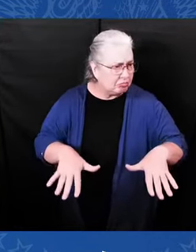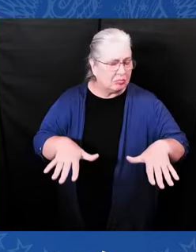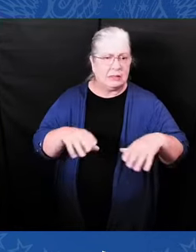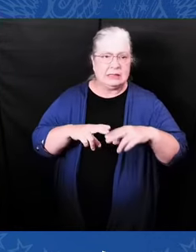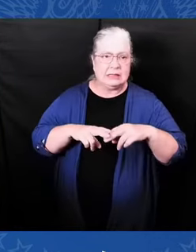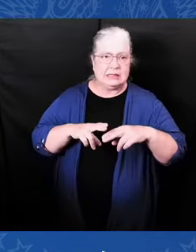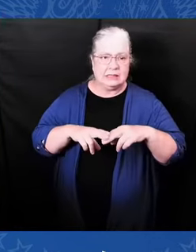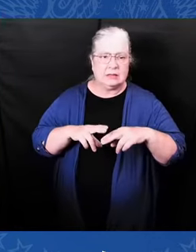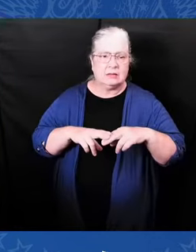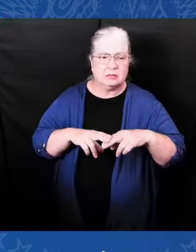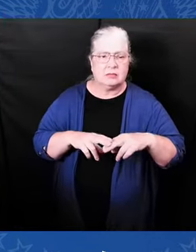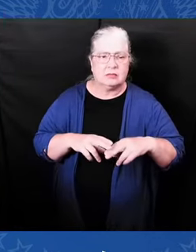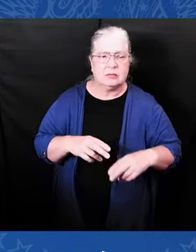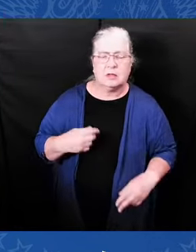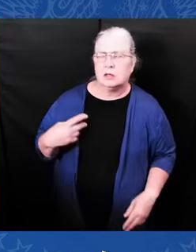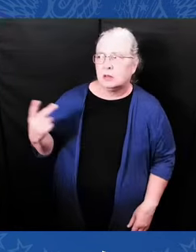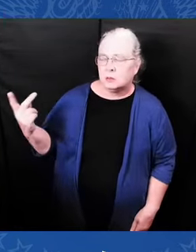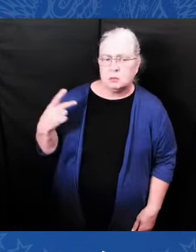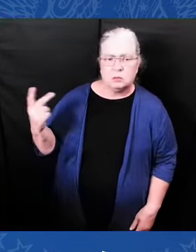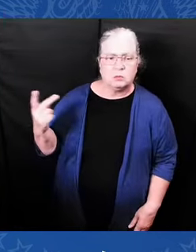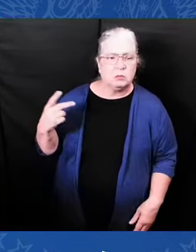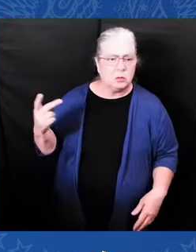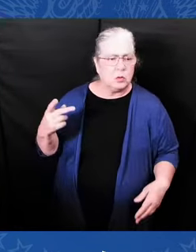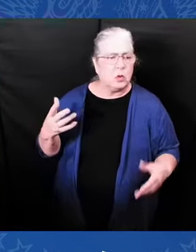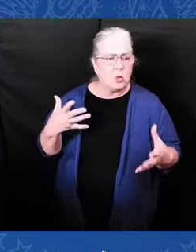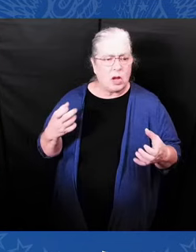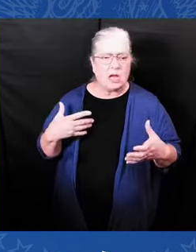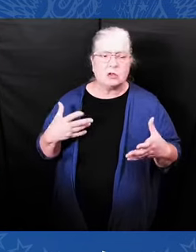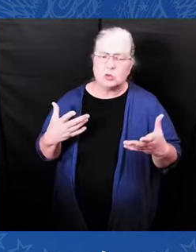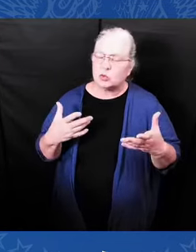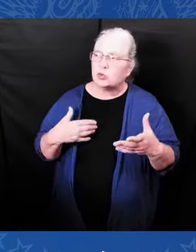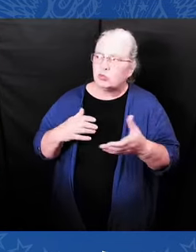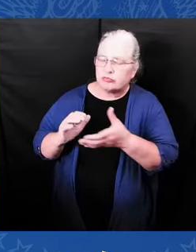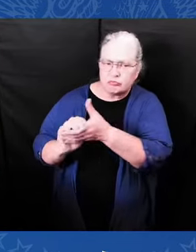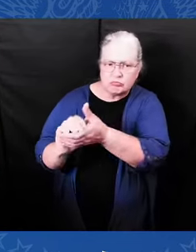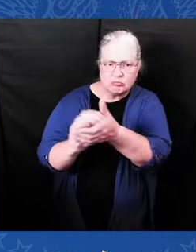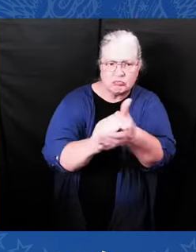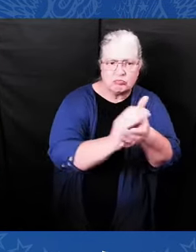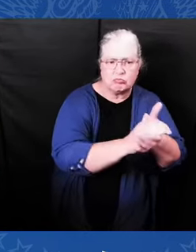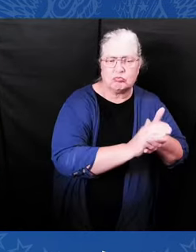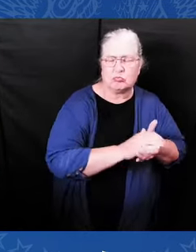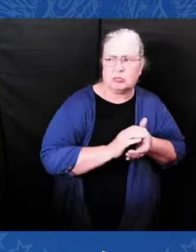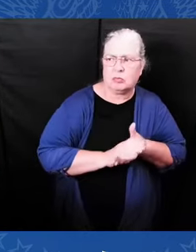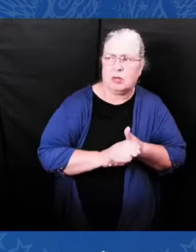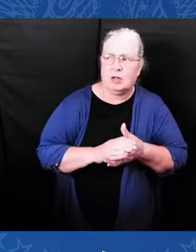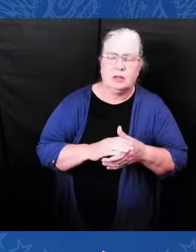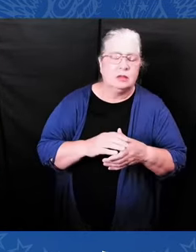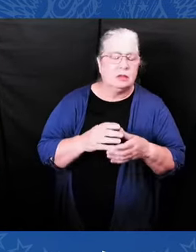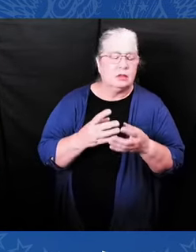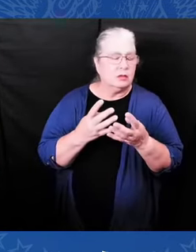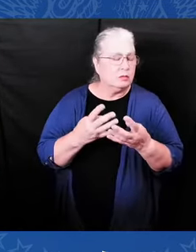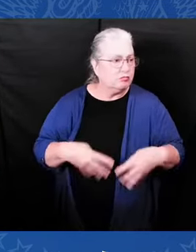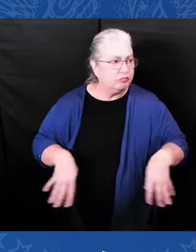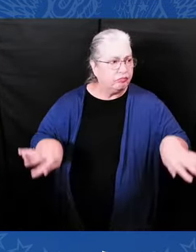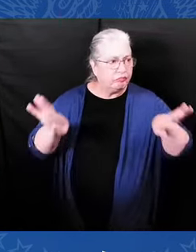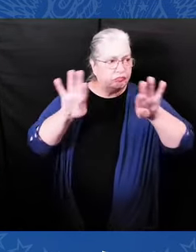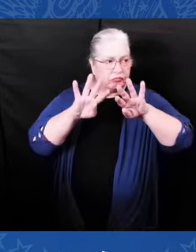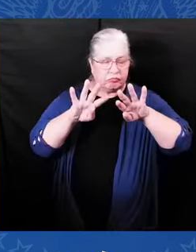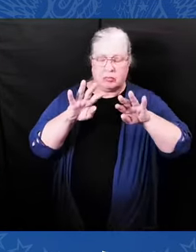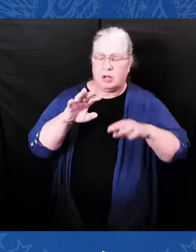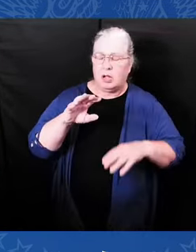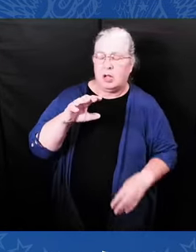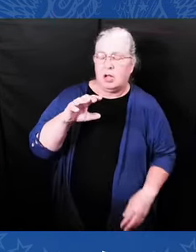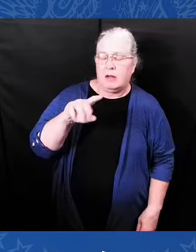to the Phoenix Award recipients thus far. We know that we have more amazing award recipients